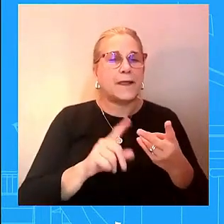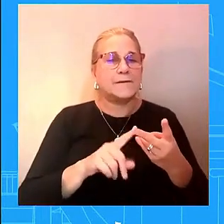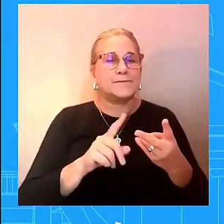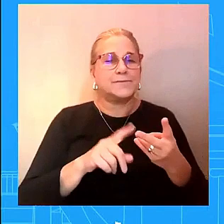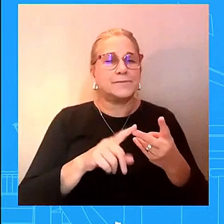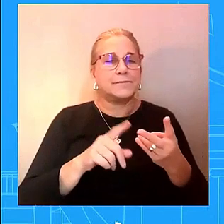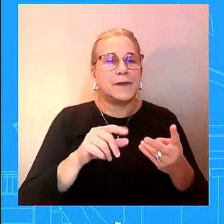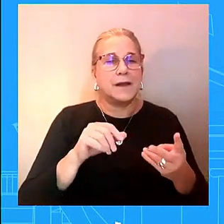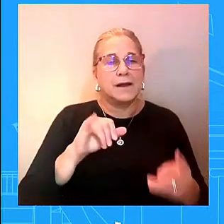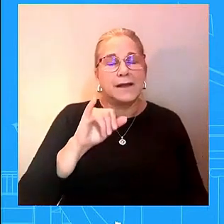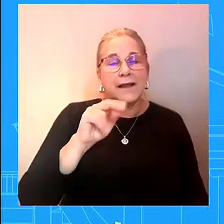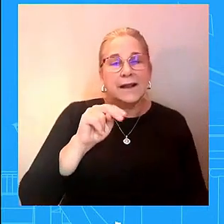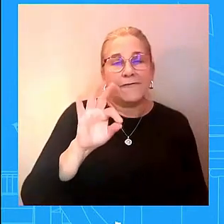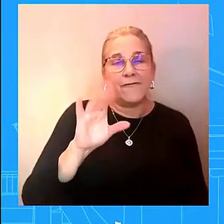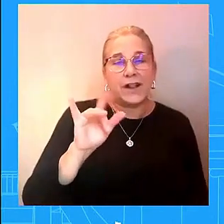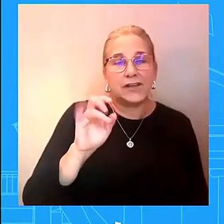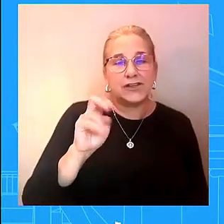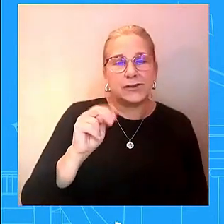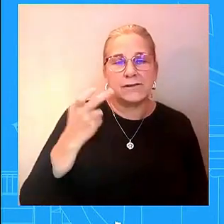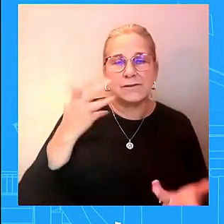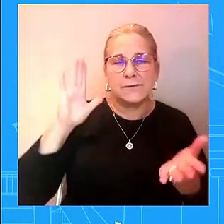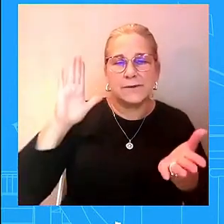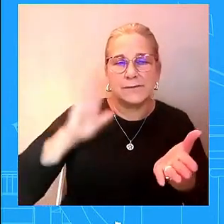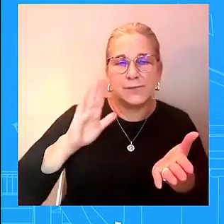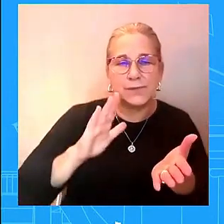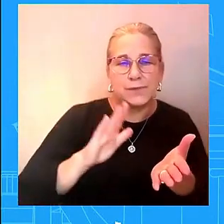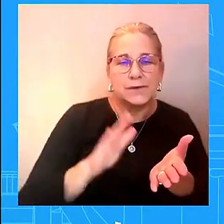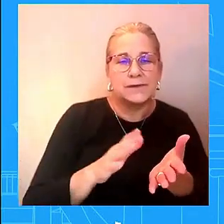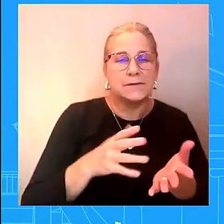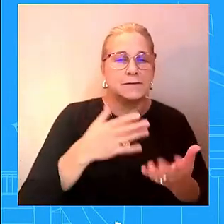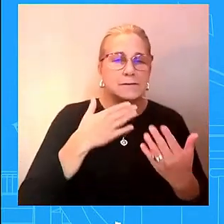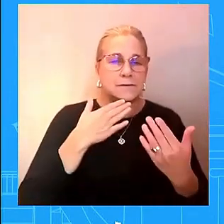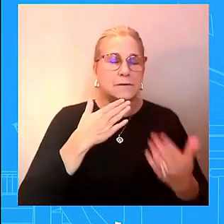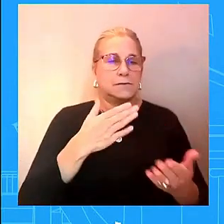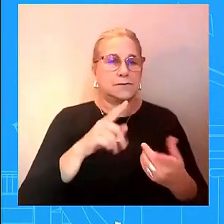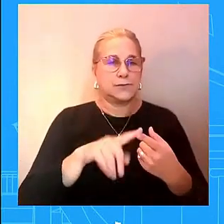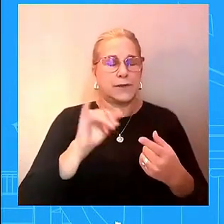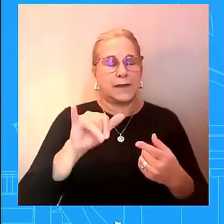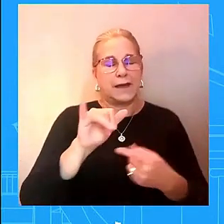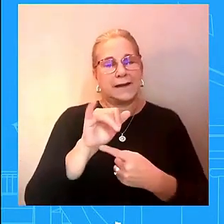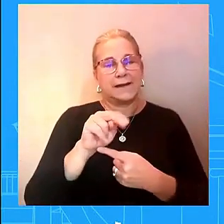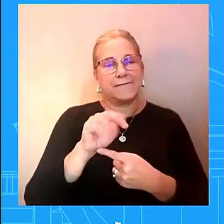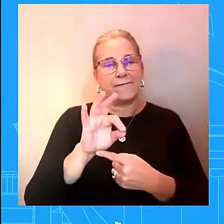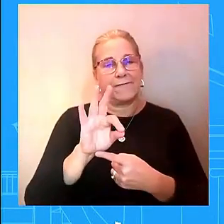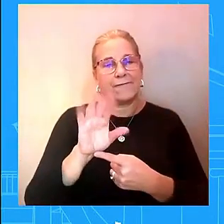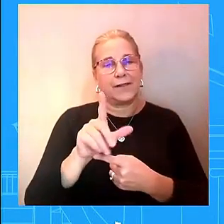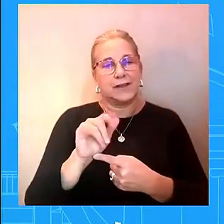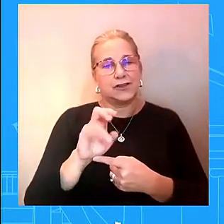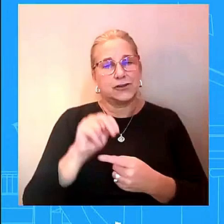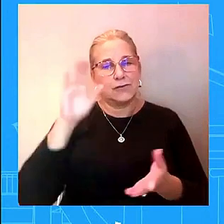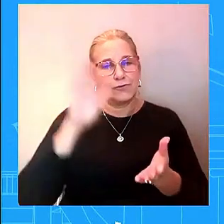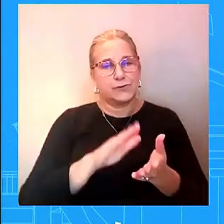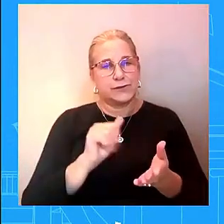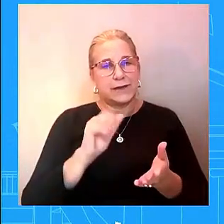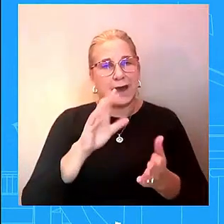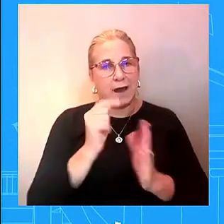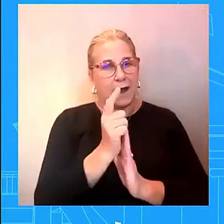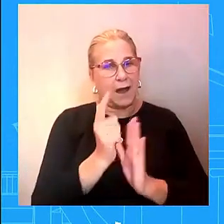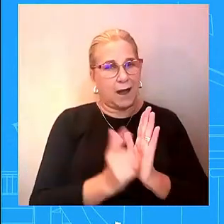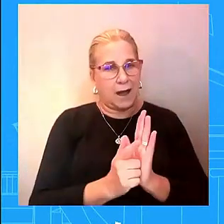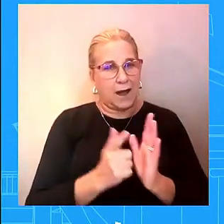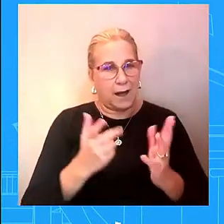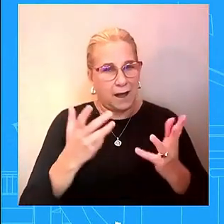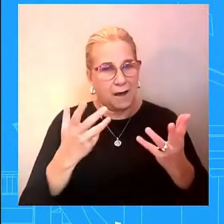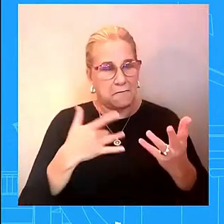campaign related stop while he is in the granite state then the president will travel to phoenix arizona on thursday and friday